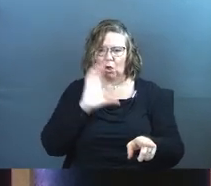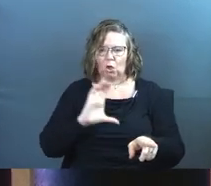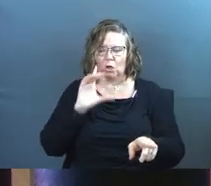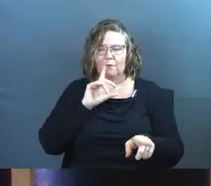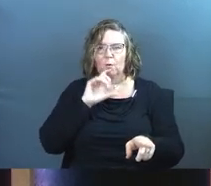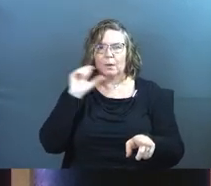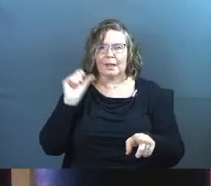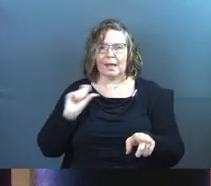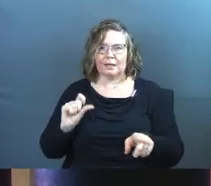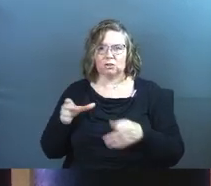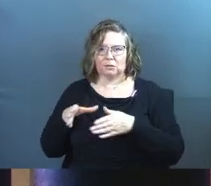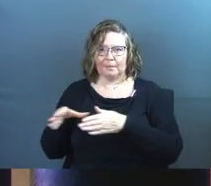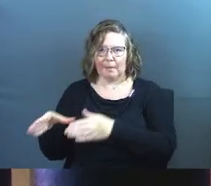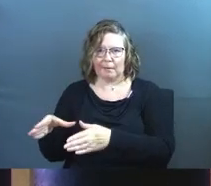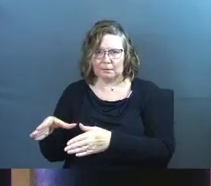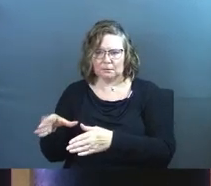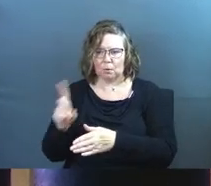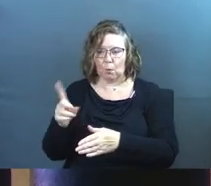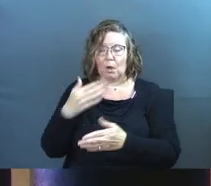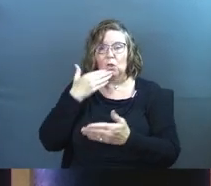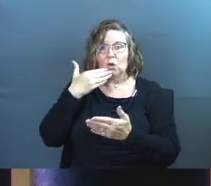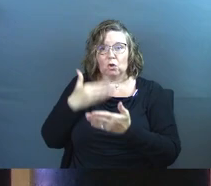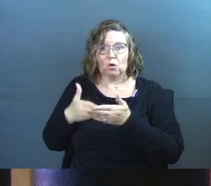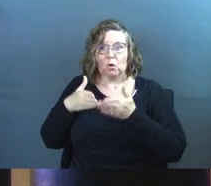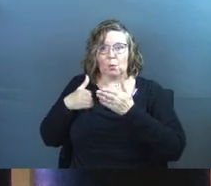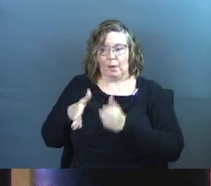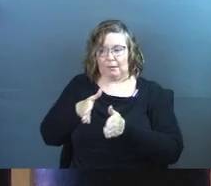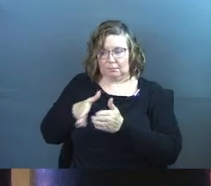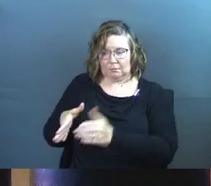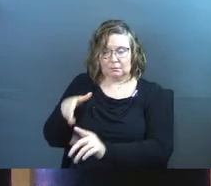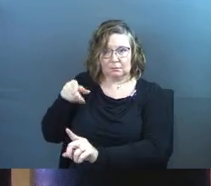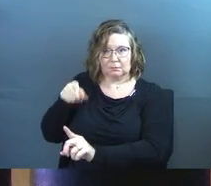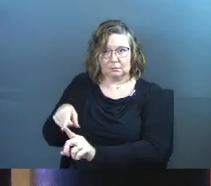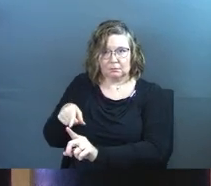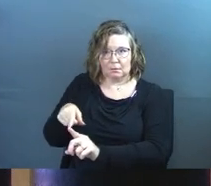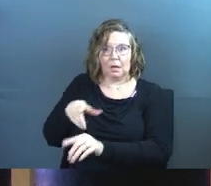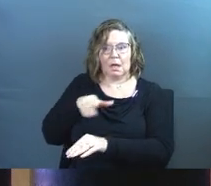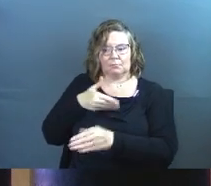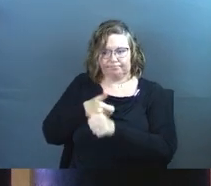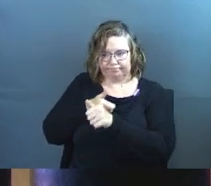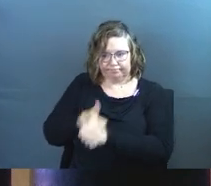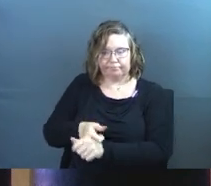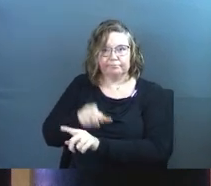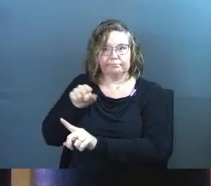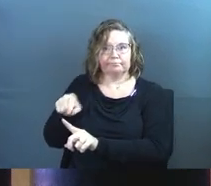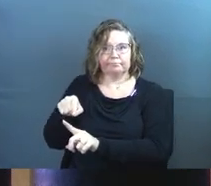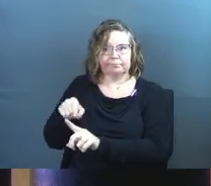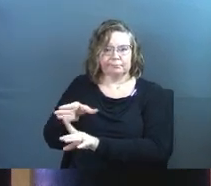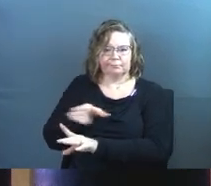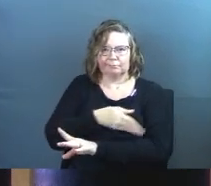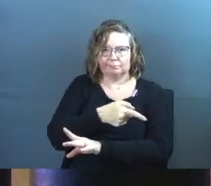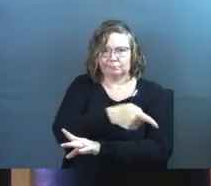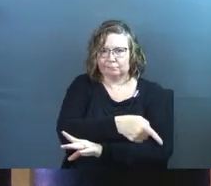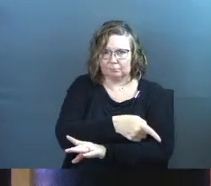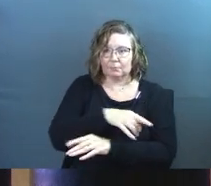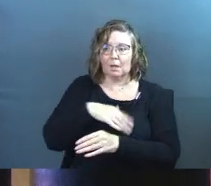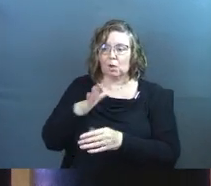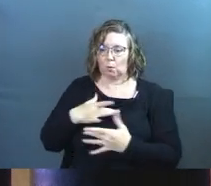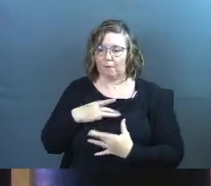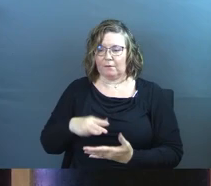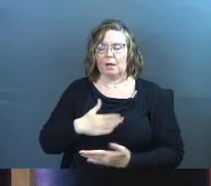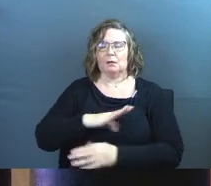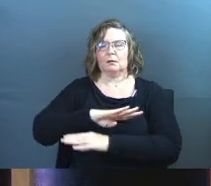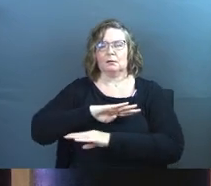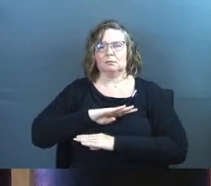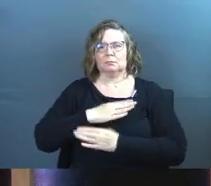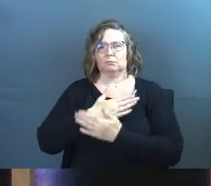paths. Ask where the good way is and walk in it and you will find rest for your